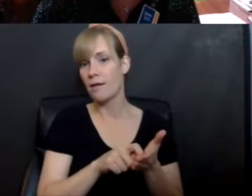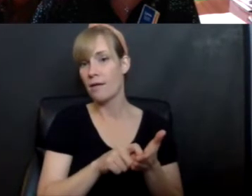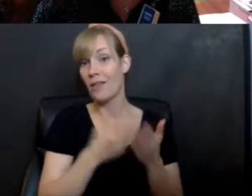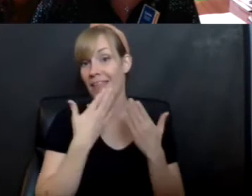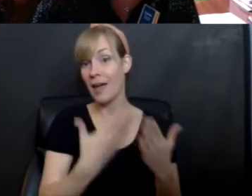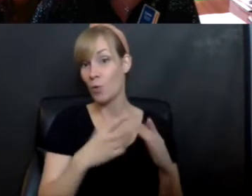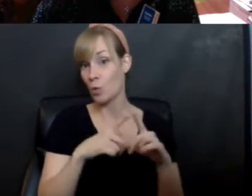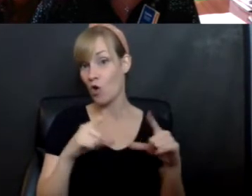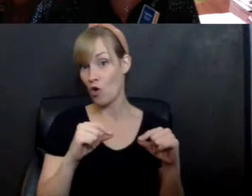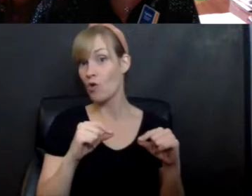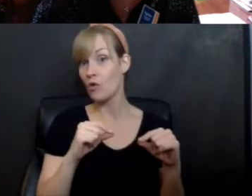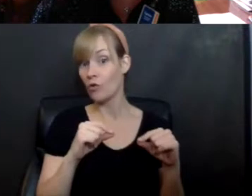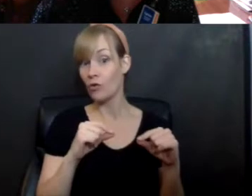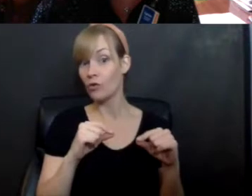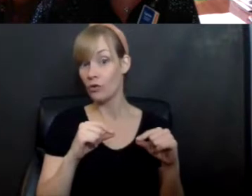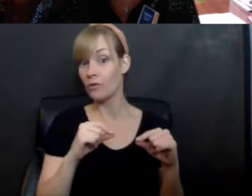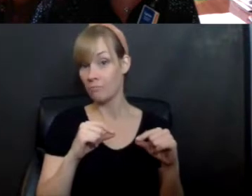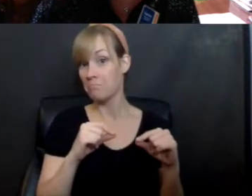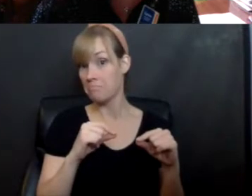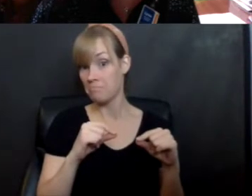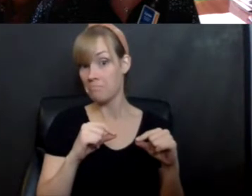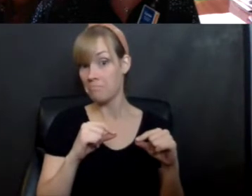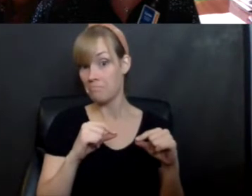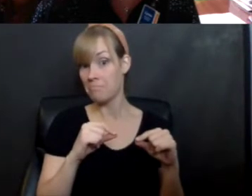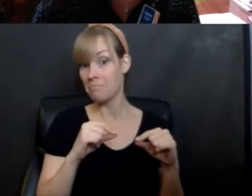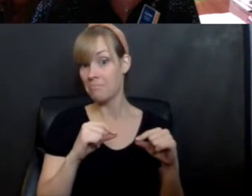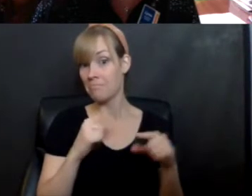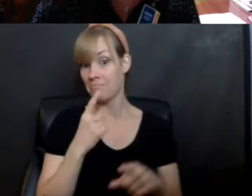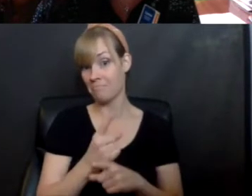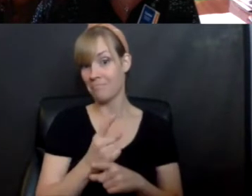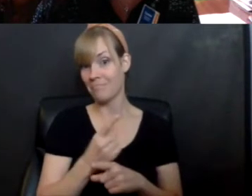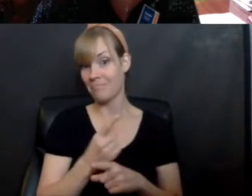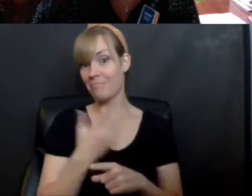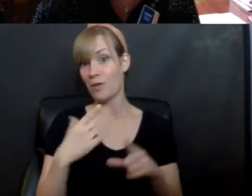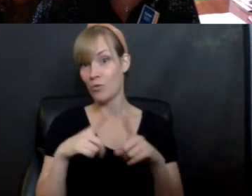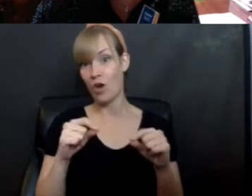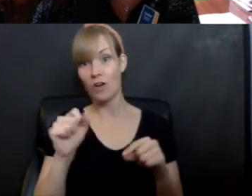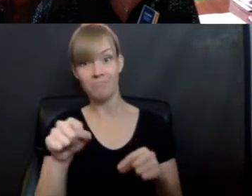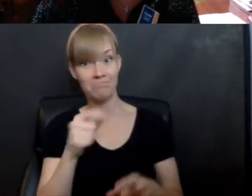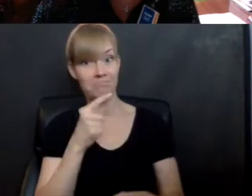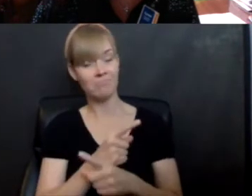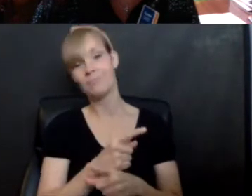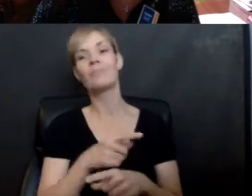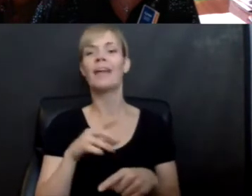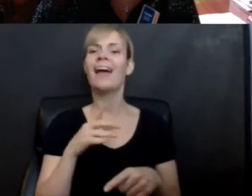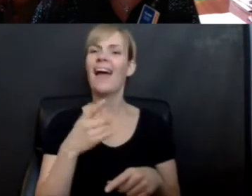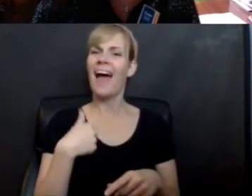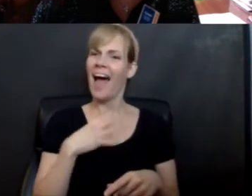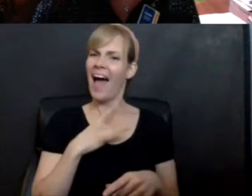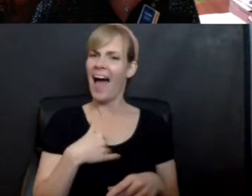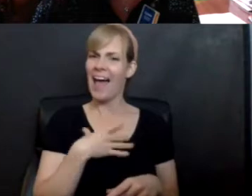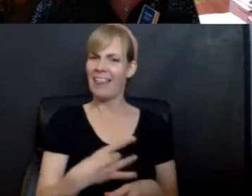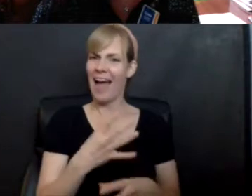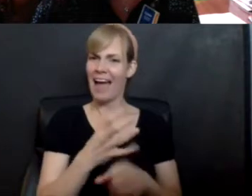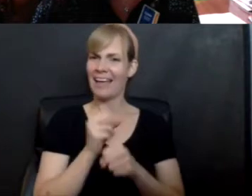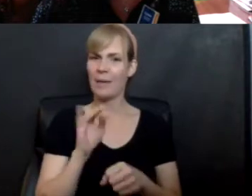Thanks. Right? Maybe a thank you note. Exactly. A thank you card. It's still fun to get mail. That's a lost part.